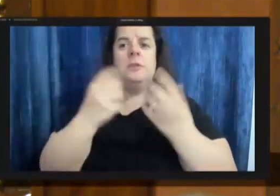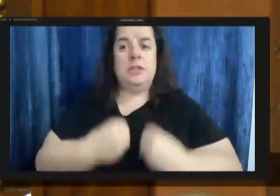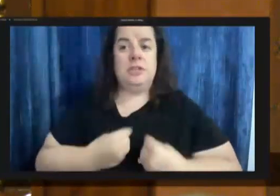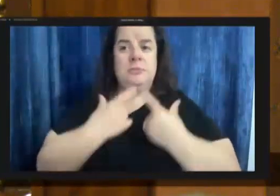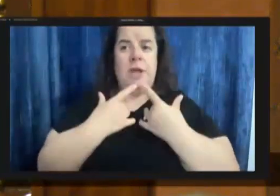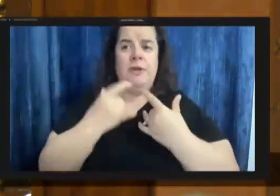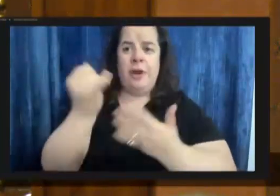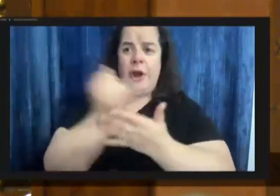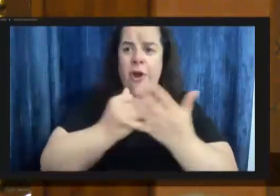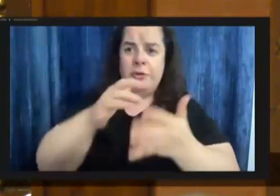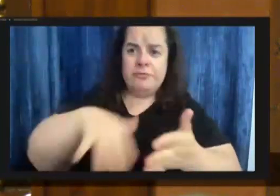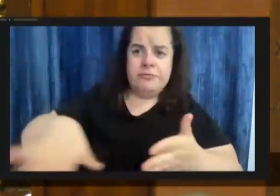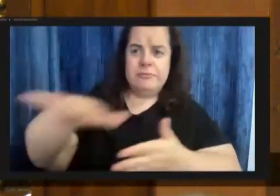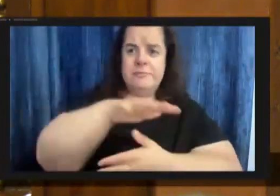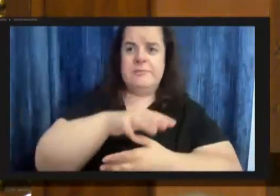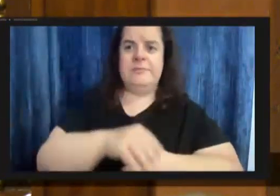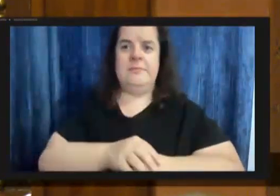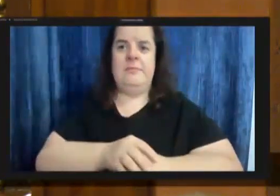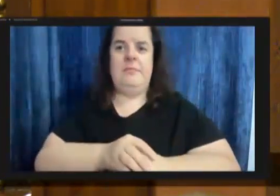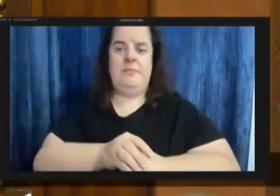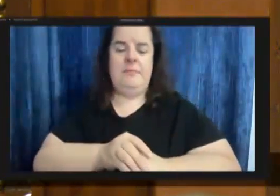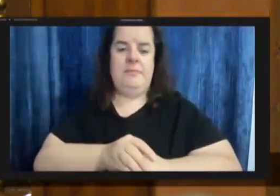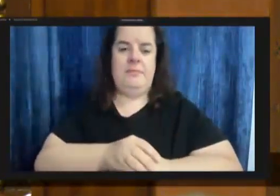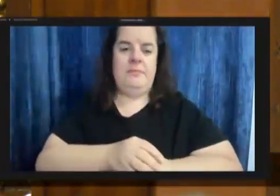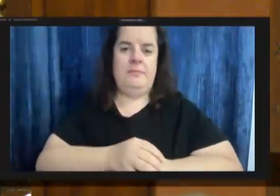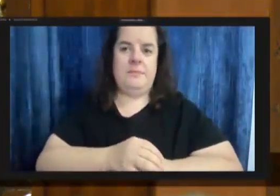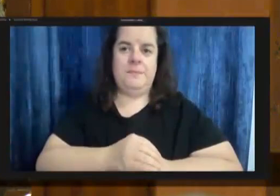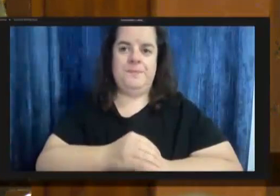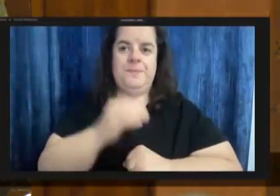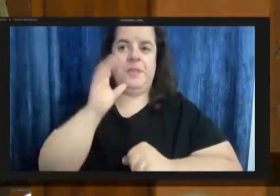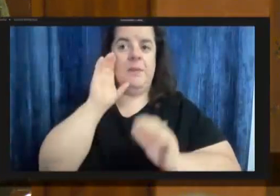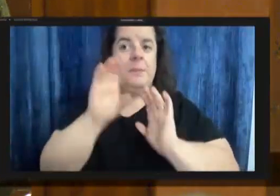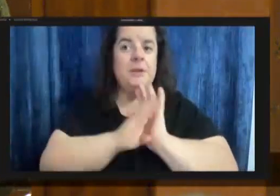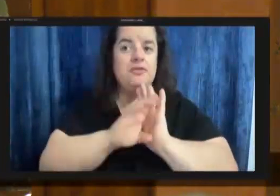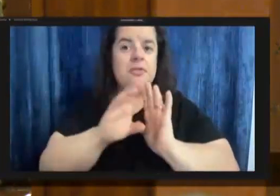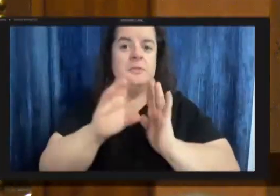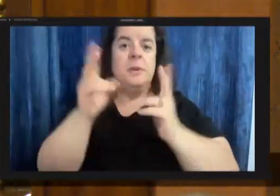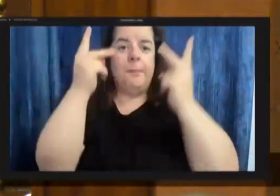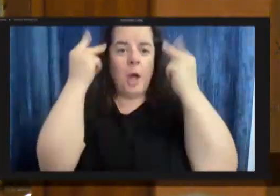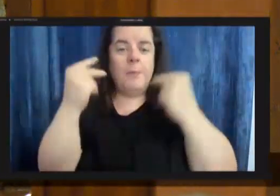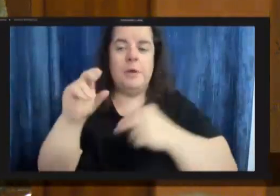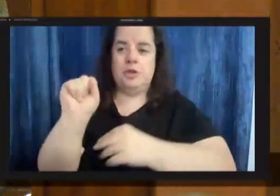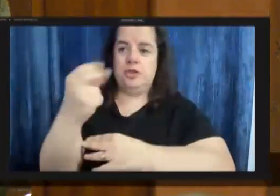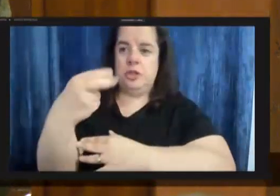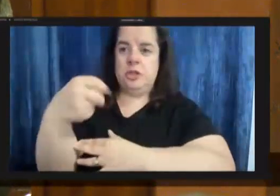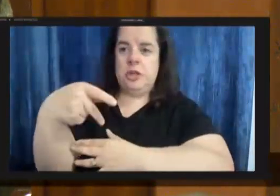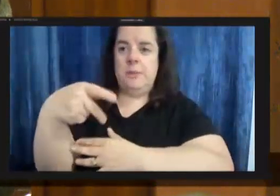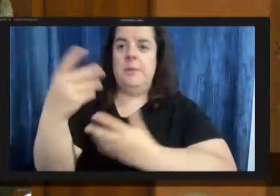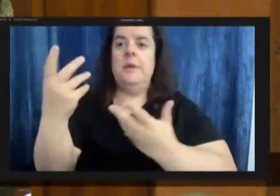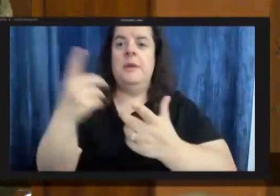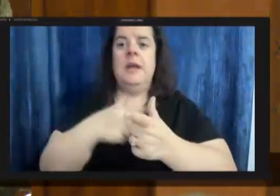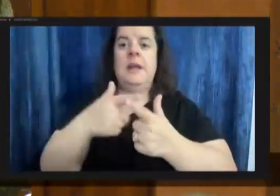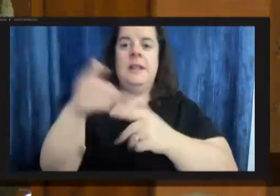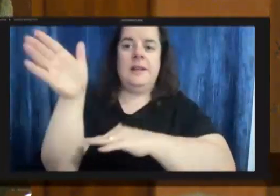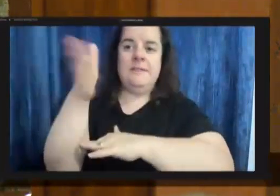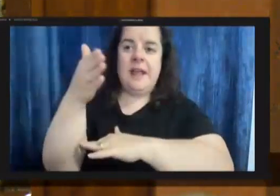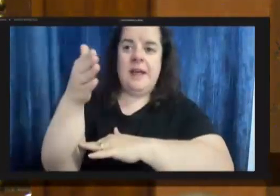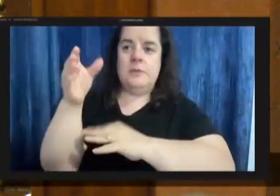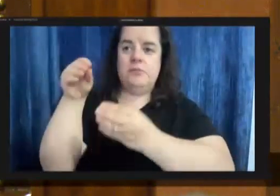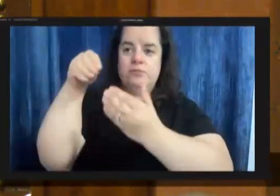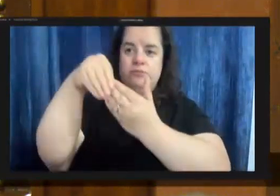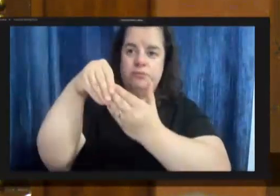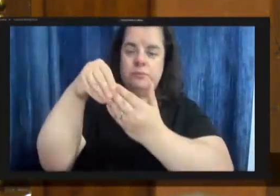um there's a picture of the barber shop and then if you go to the flag i have posted in here